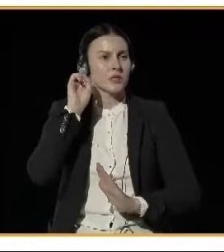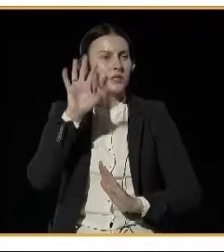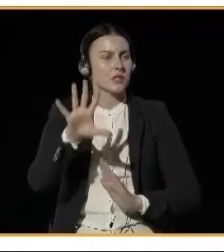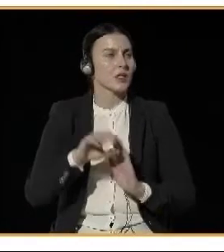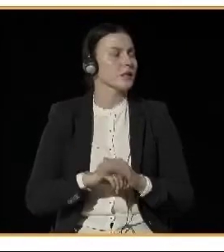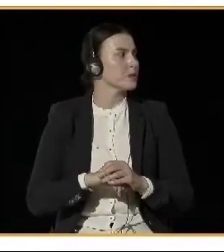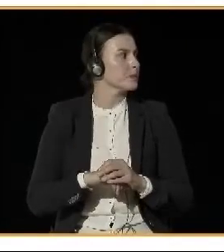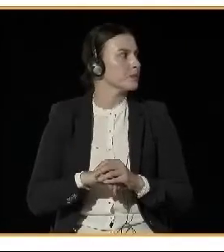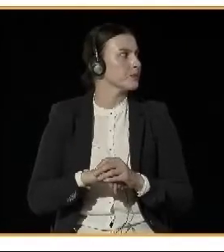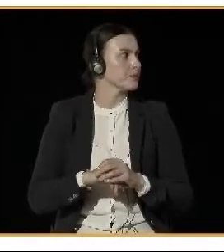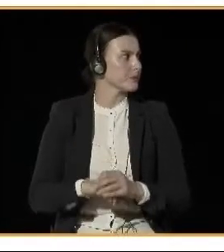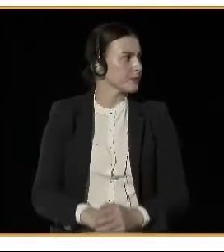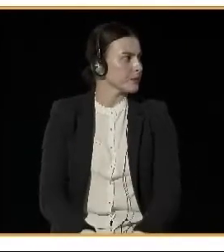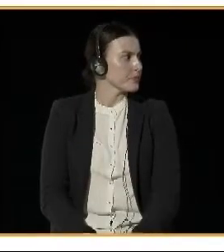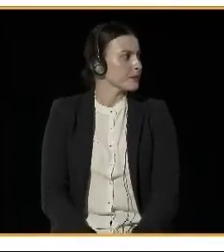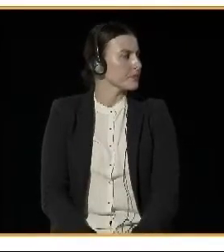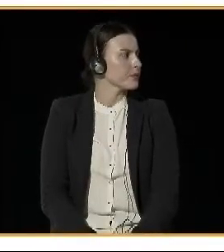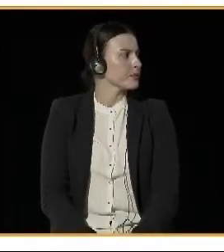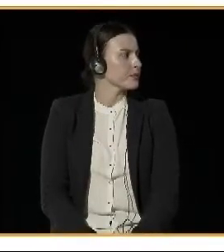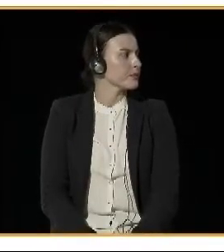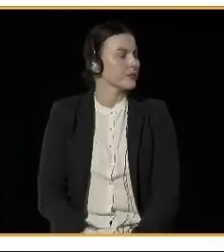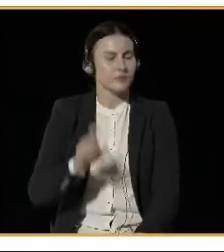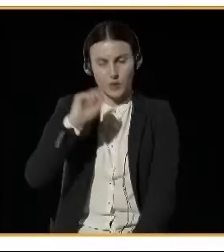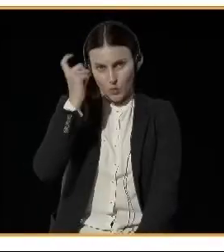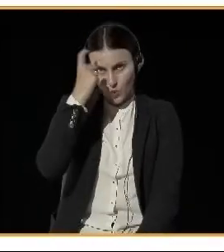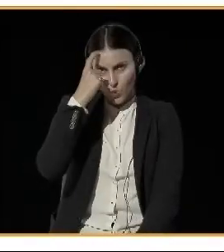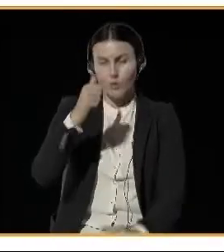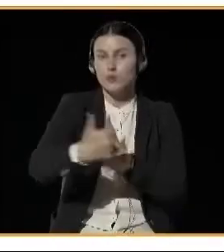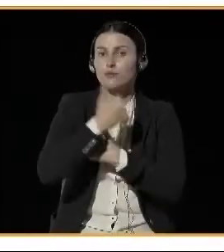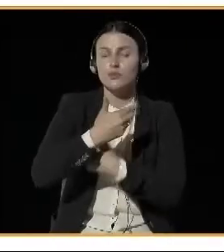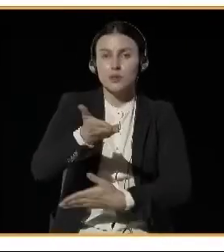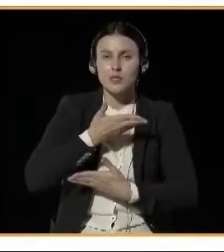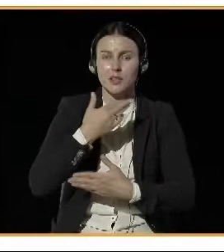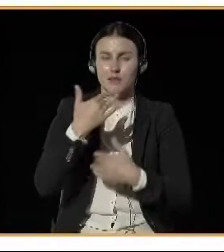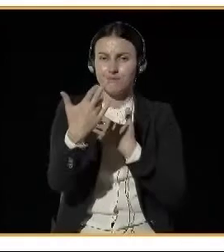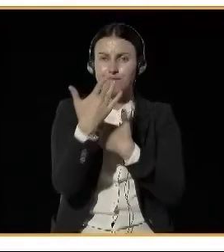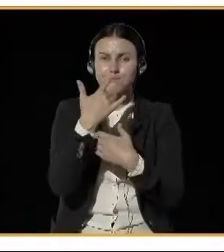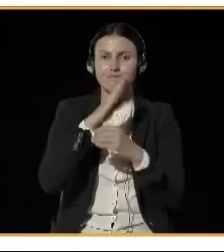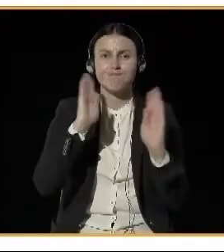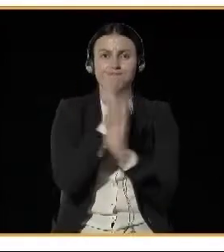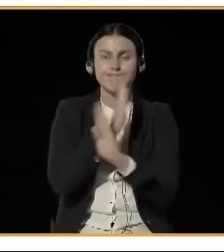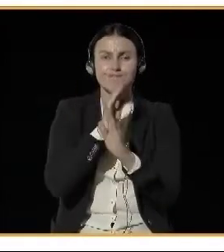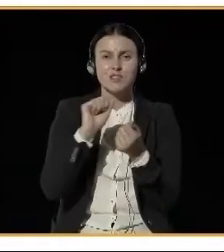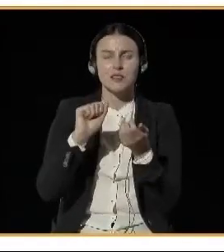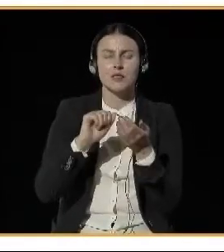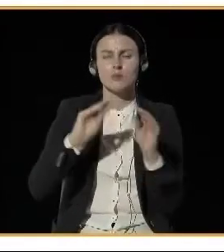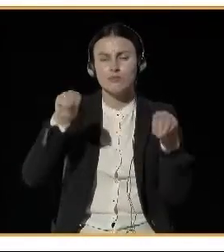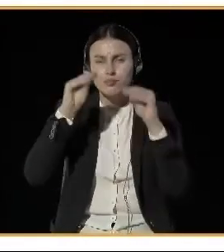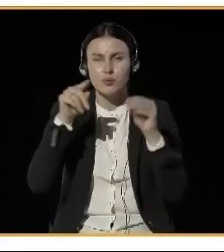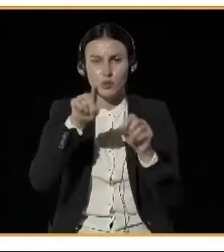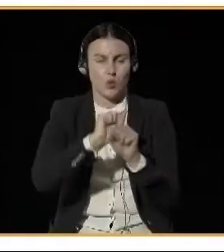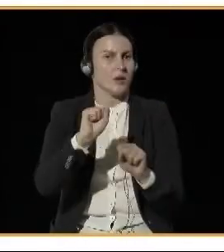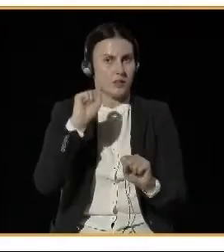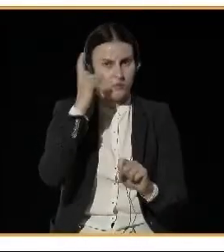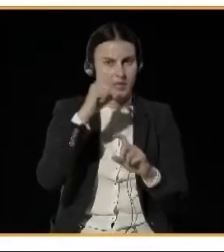And the main source for air pollution in the city of Reykjavík is traffic, fireworks